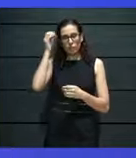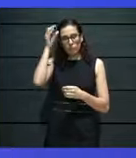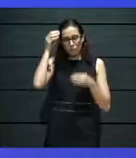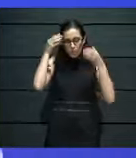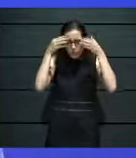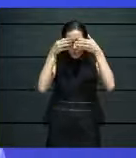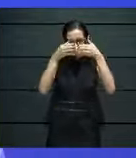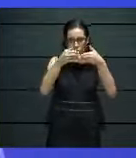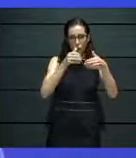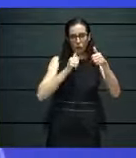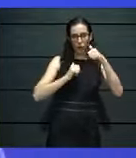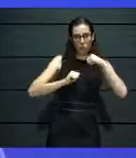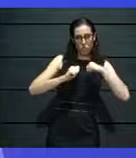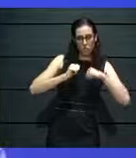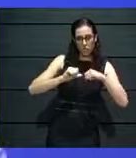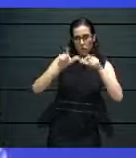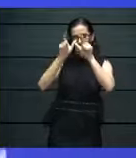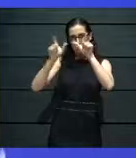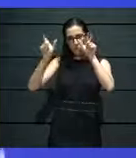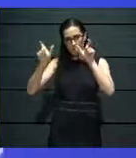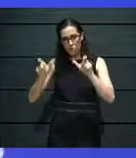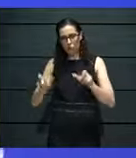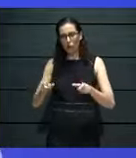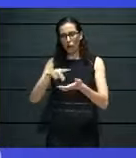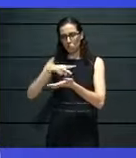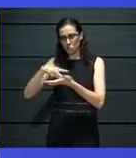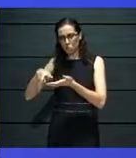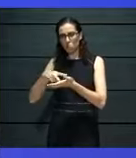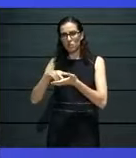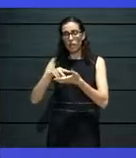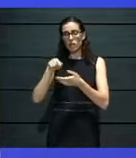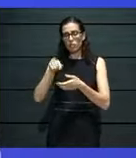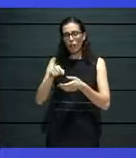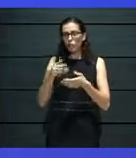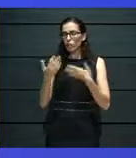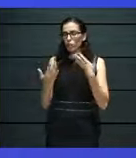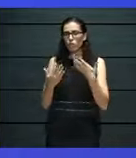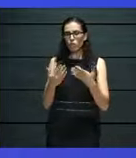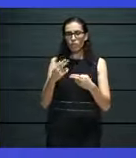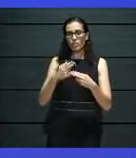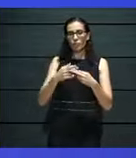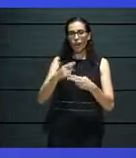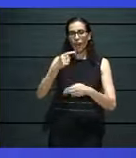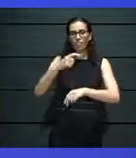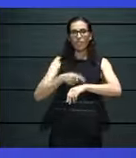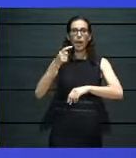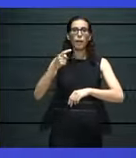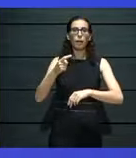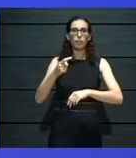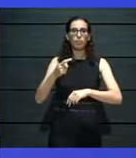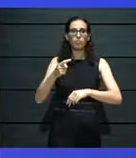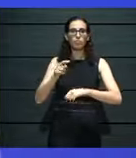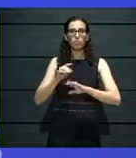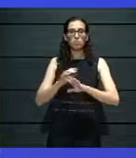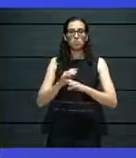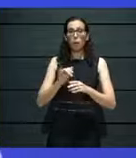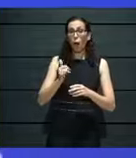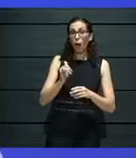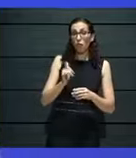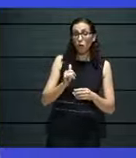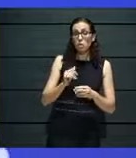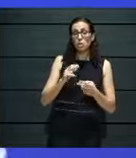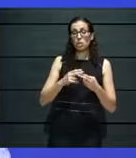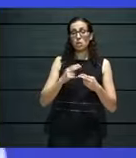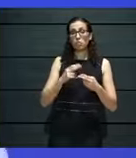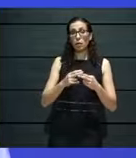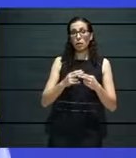performance piece, it's quite a finite thing. You do it once, or you run it, or you might have the opportunity